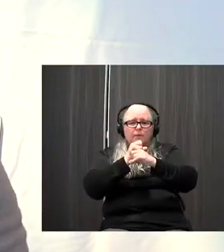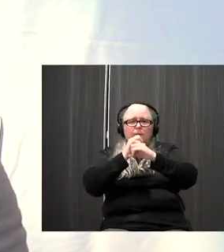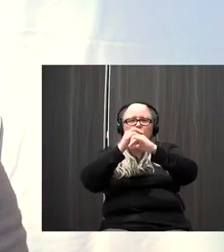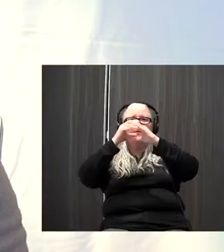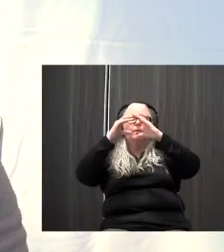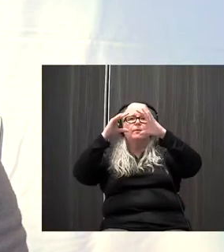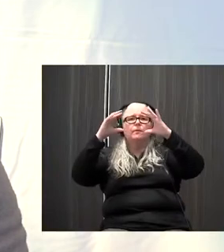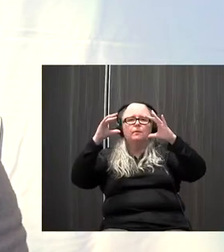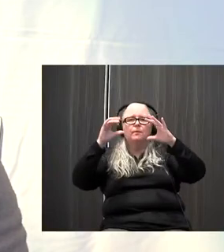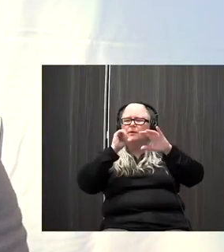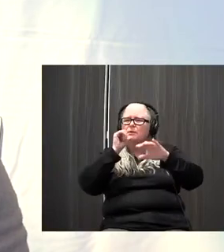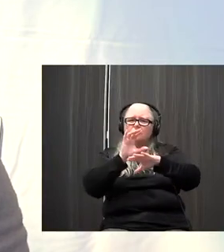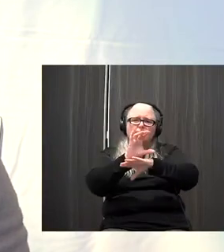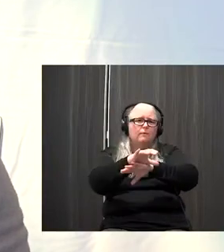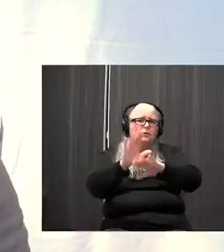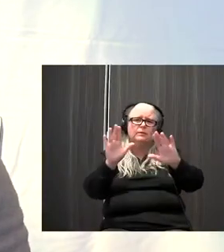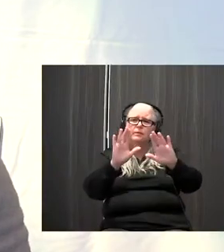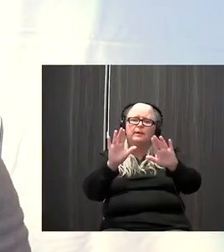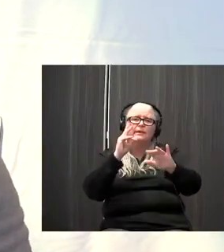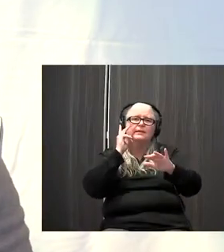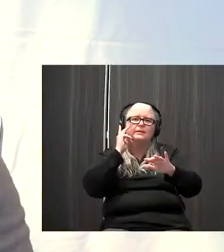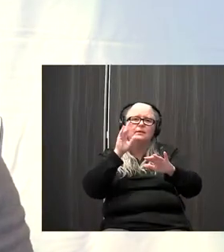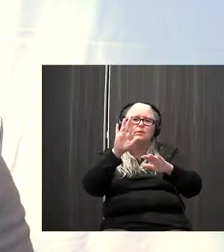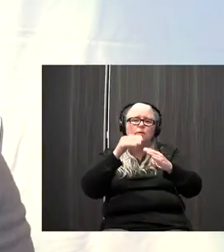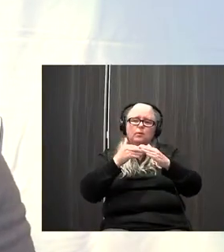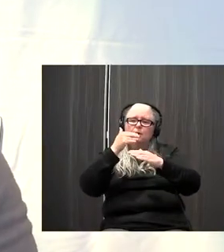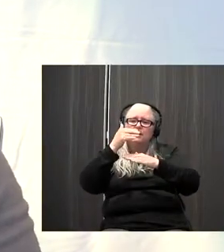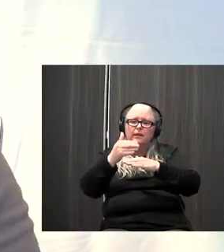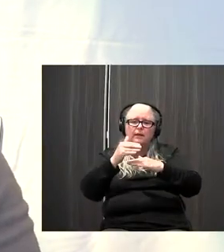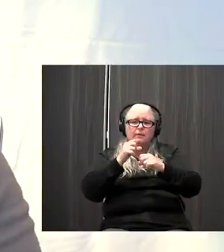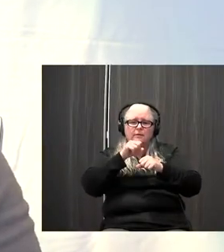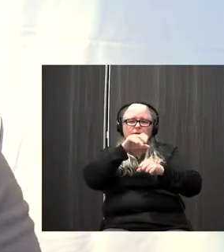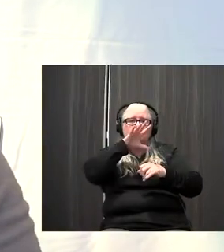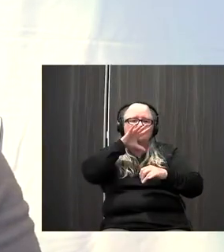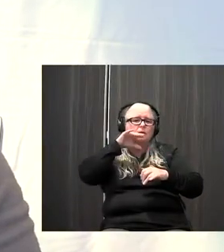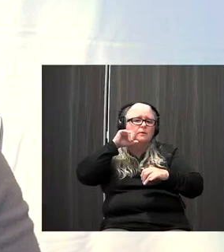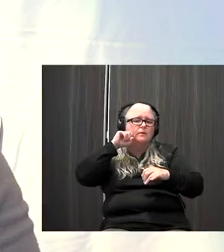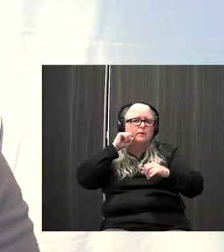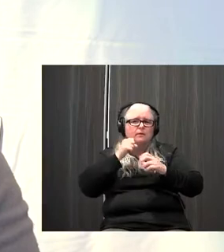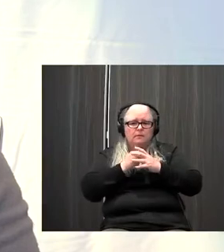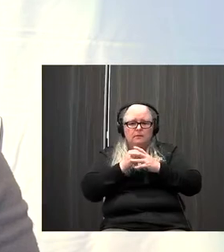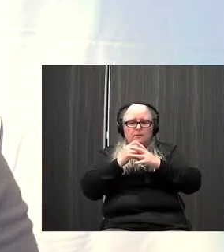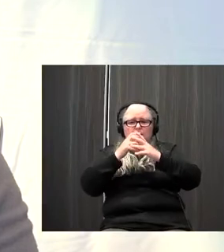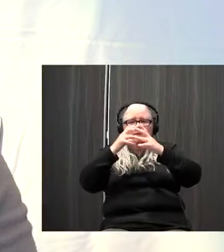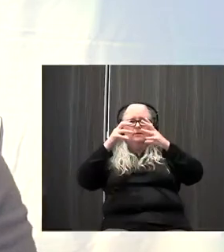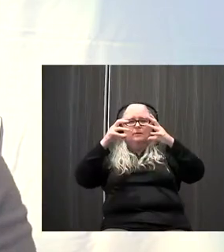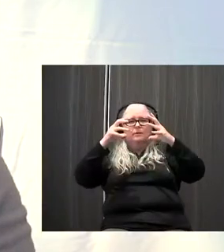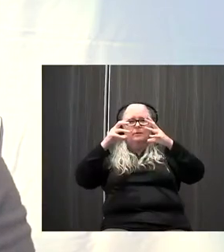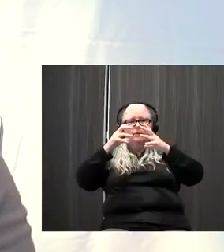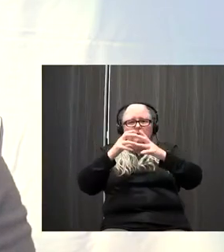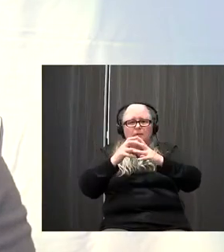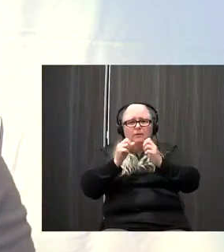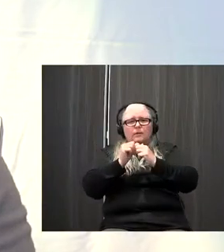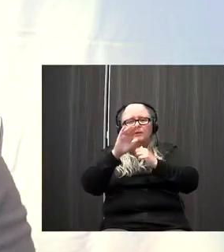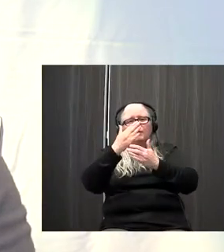Again, no forcing, but just see if on your next inhalation, with your hand on your belly, see if you can actually